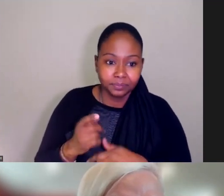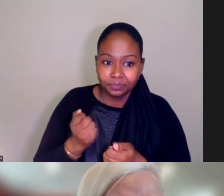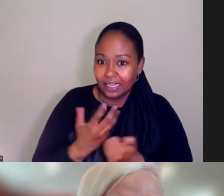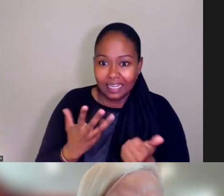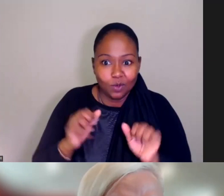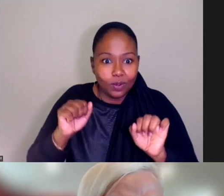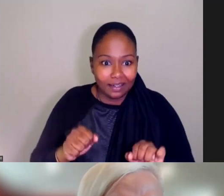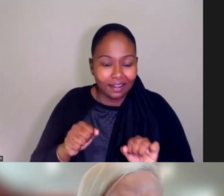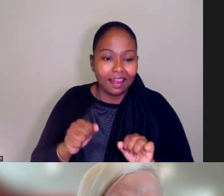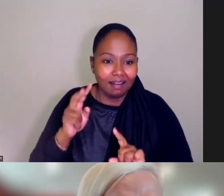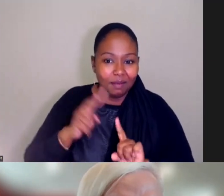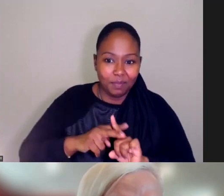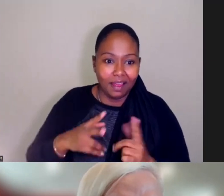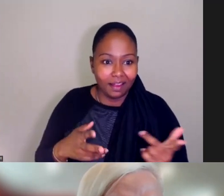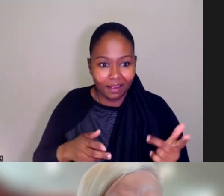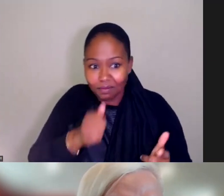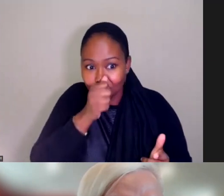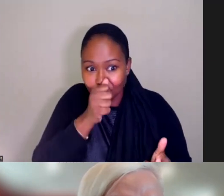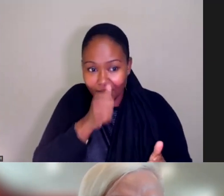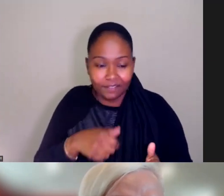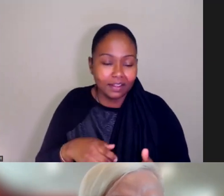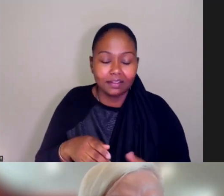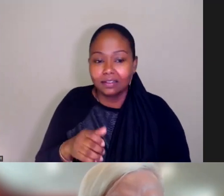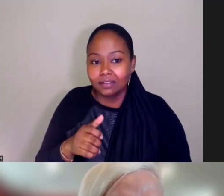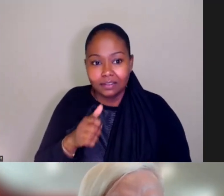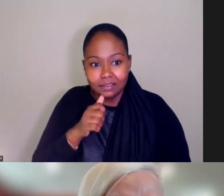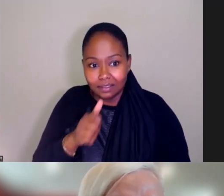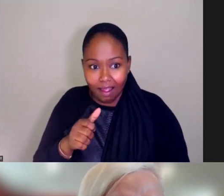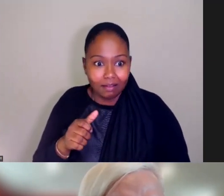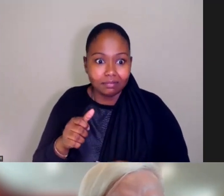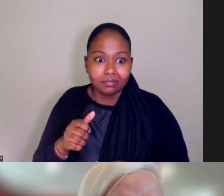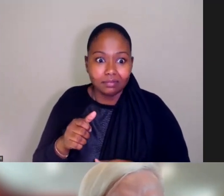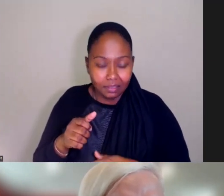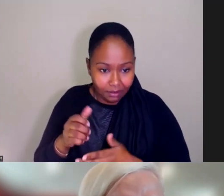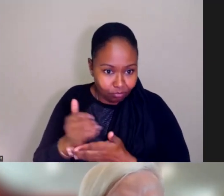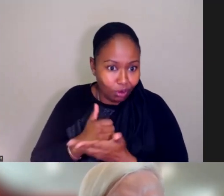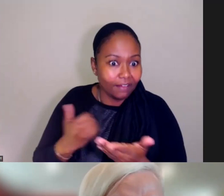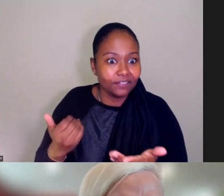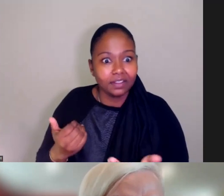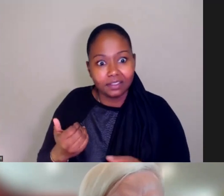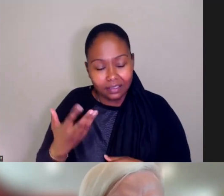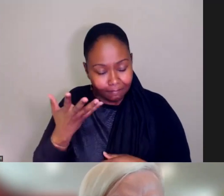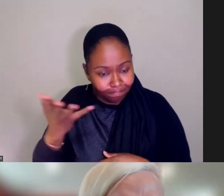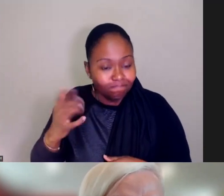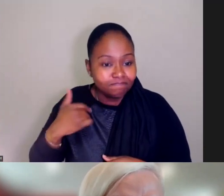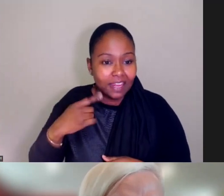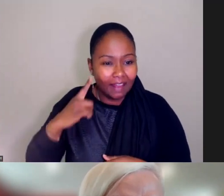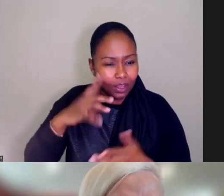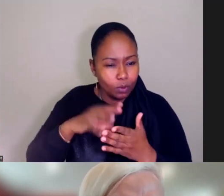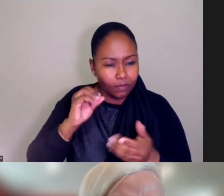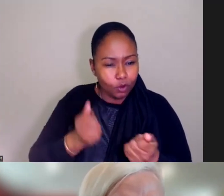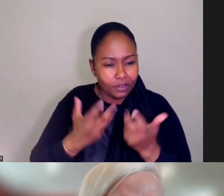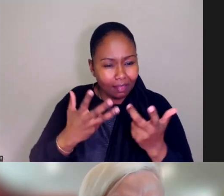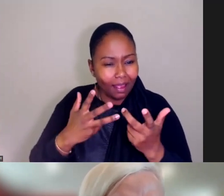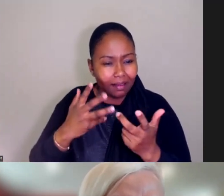apply private, uh, private or as well as nonprofit, as well as county and government. And I think we've learned a lot of lessons, um,